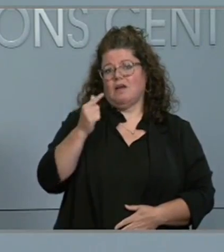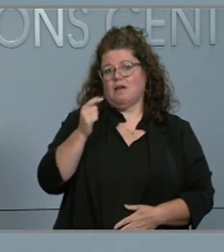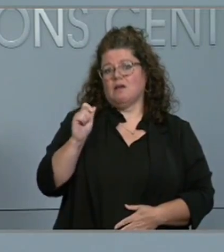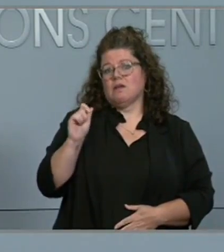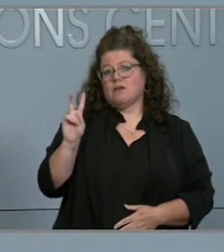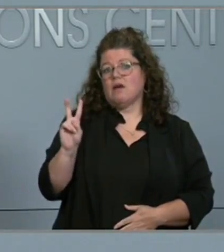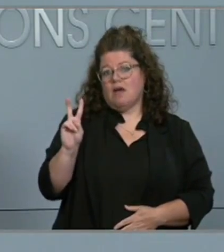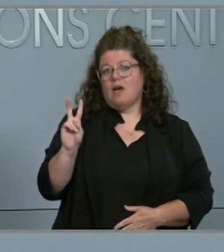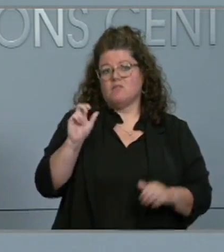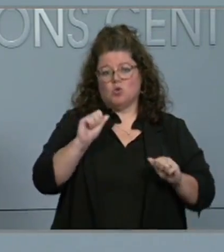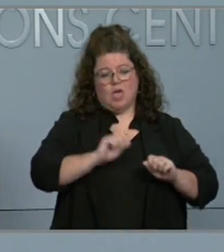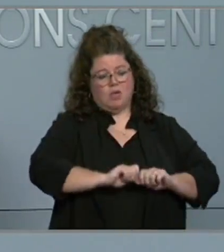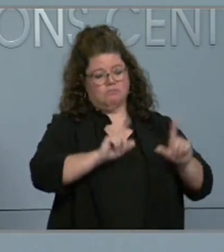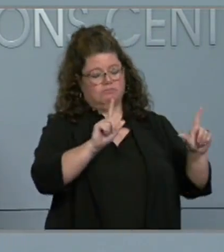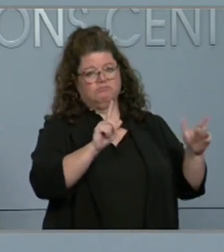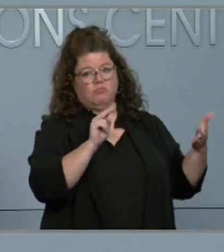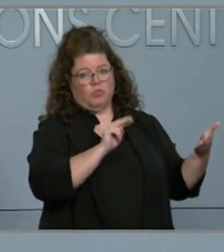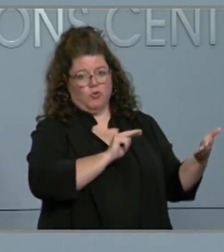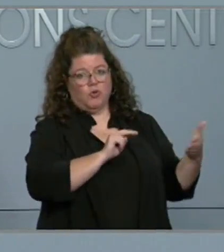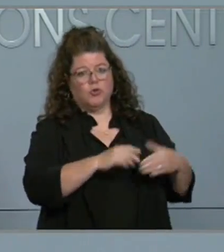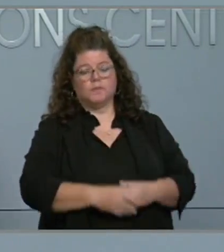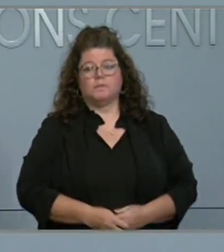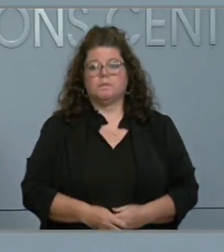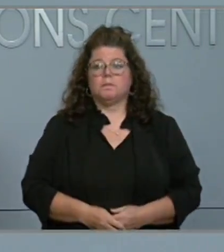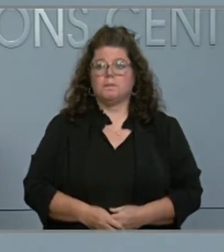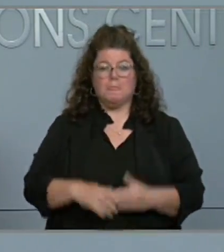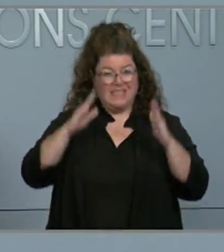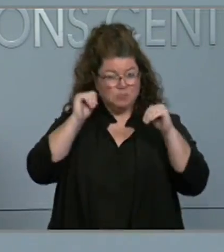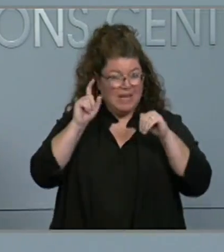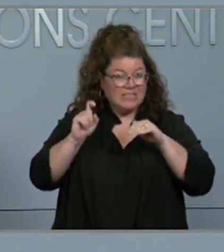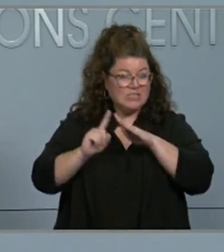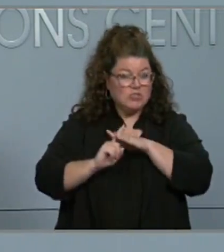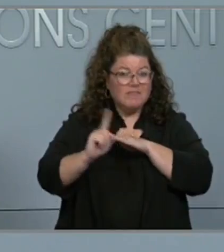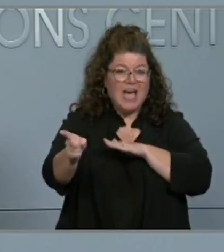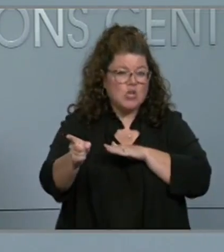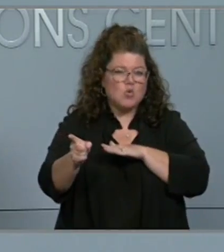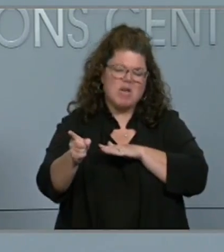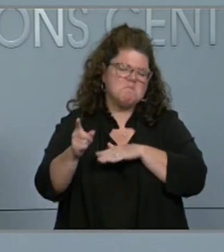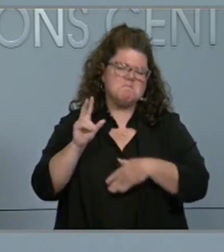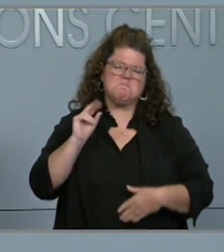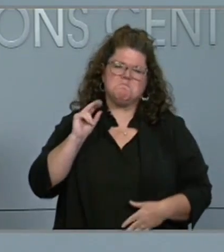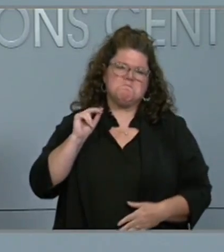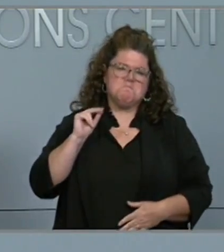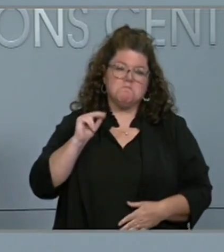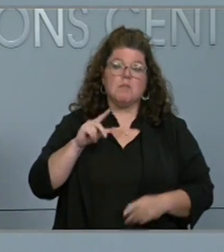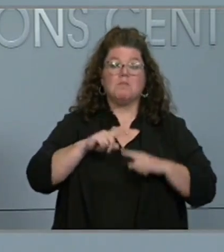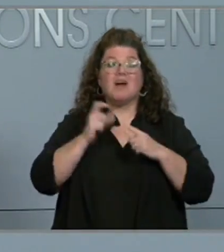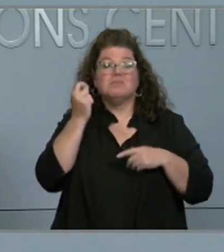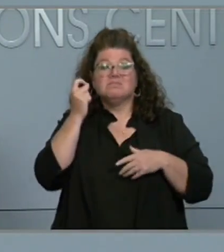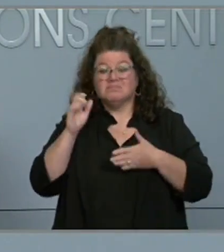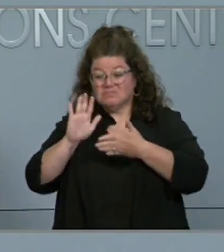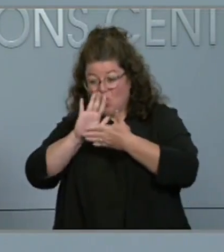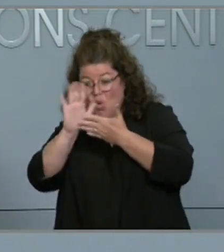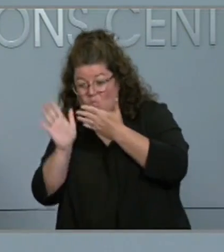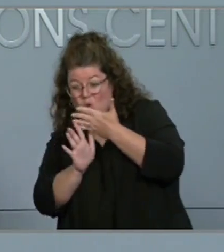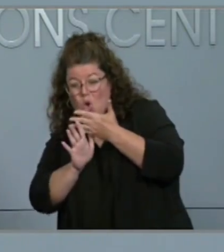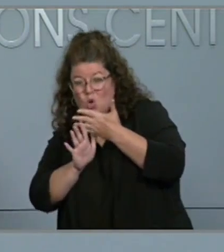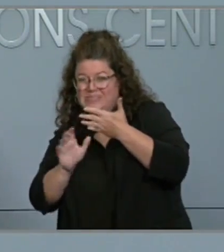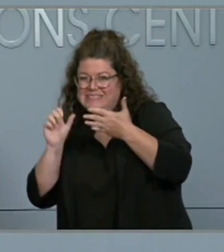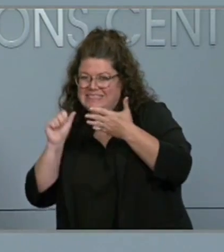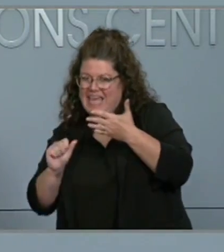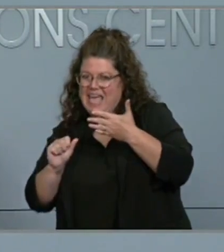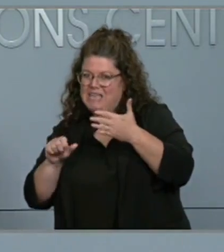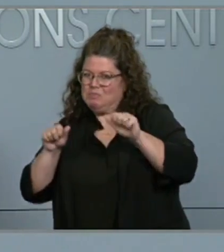yesterday, while we don't expect widespread evacuations will be needed during this storm, heavy rain in coastal counties will make flooding a threat.